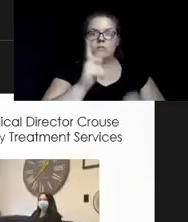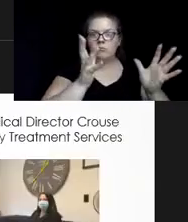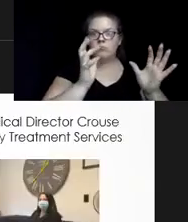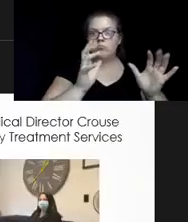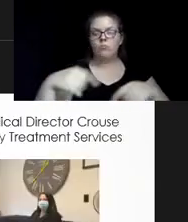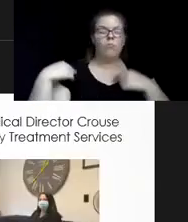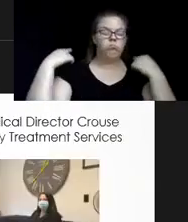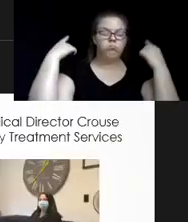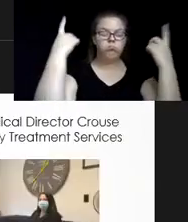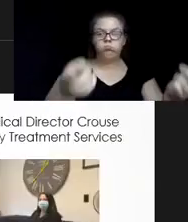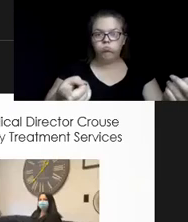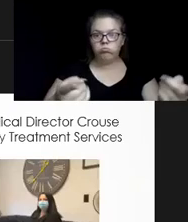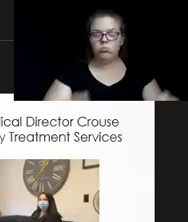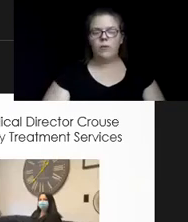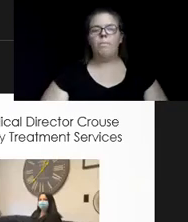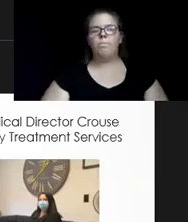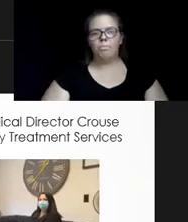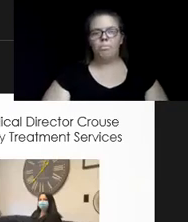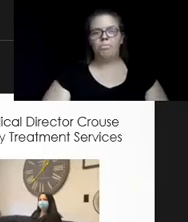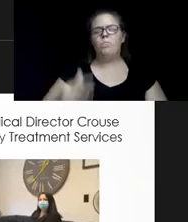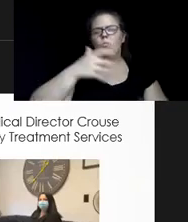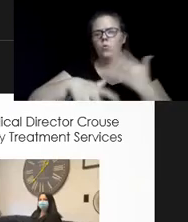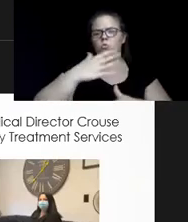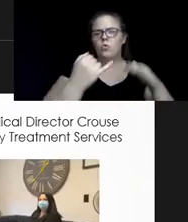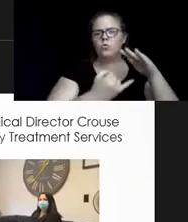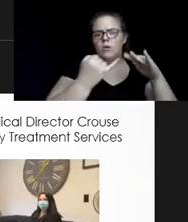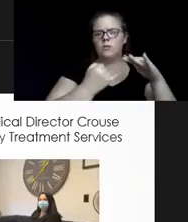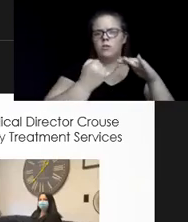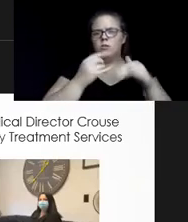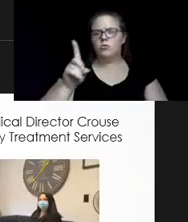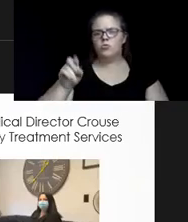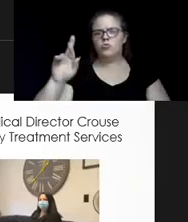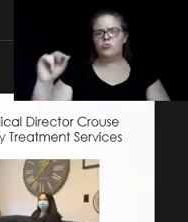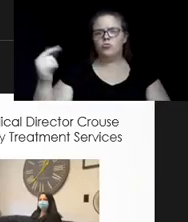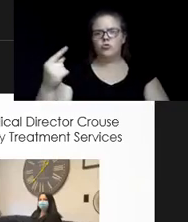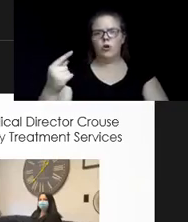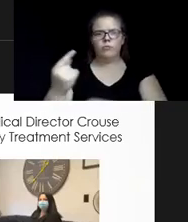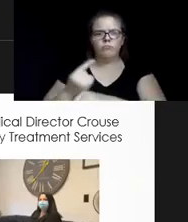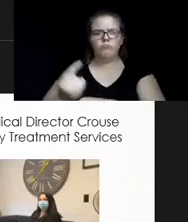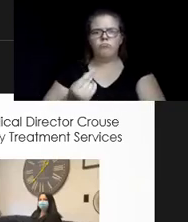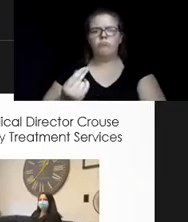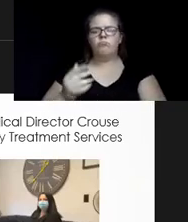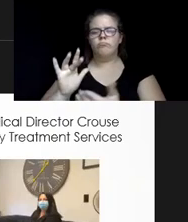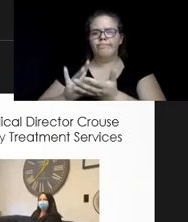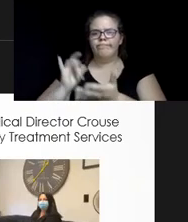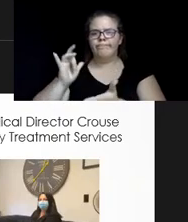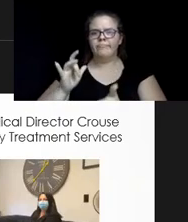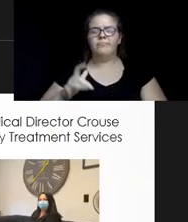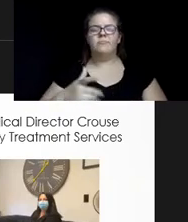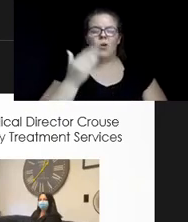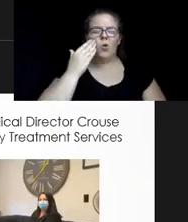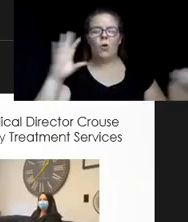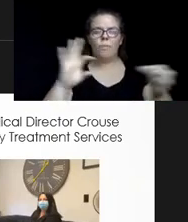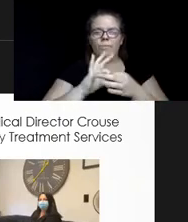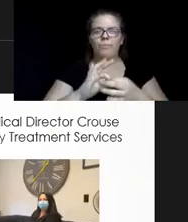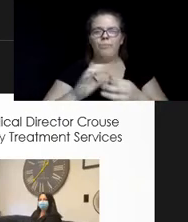Social isolation and substance abuse, you know, we know that they're connected. And I'm going to play for you a video of Dr.